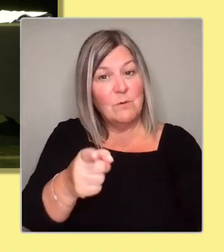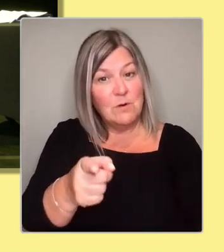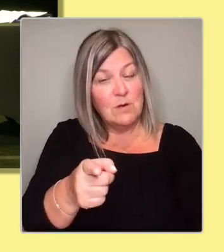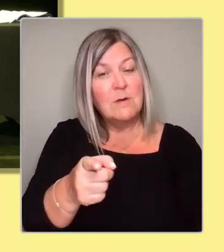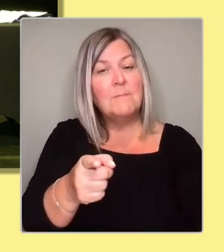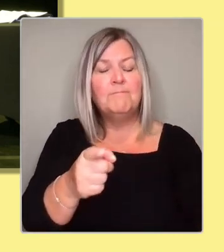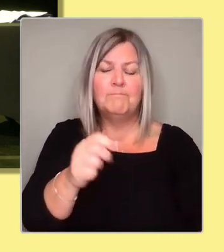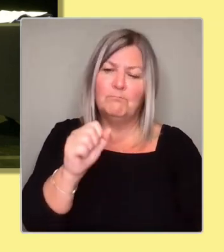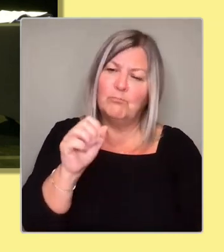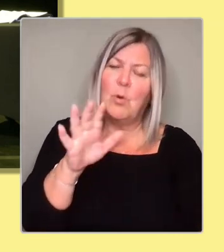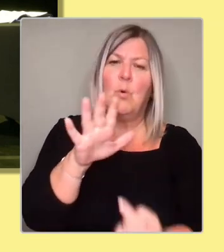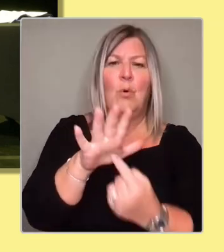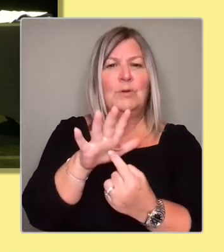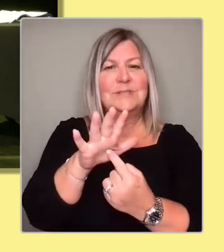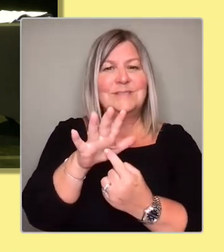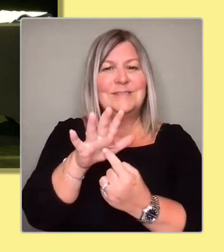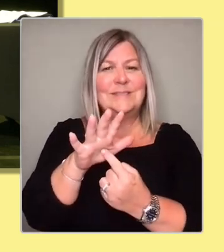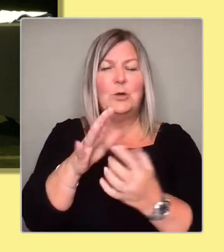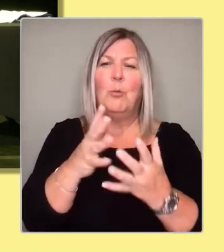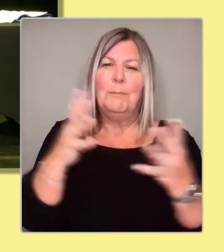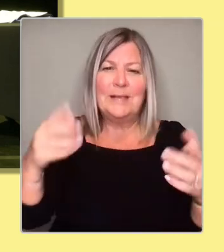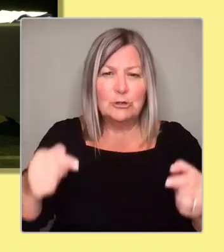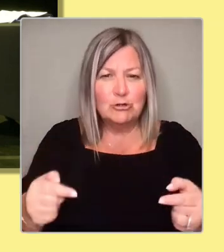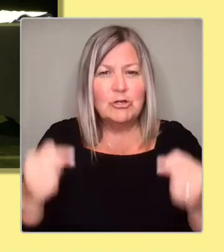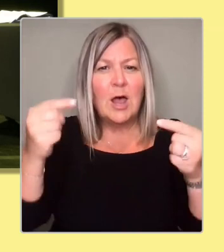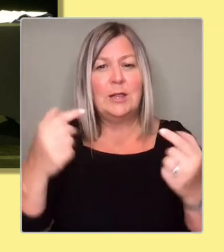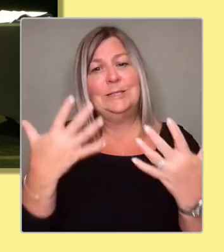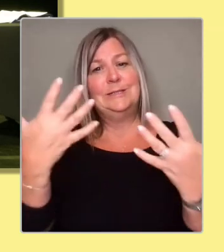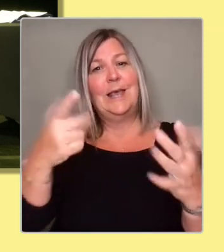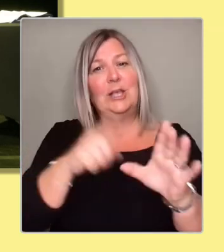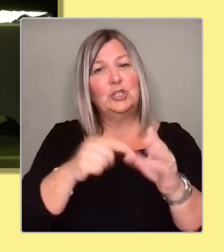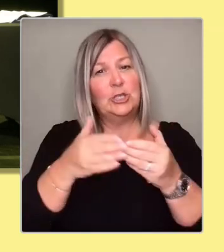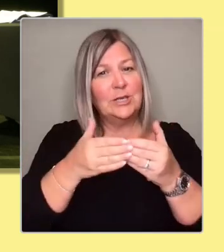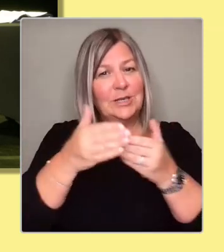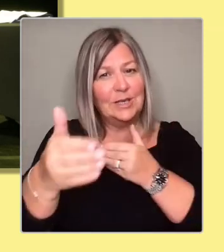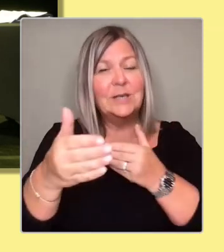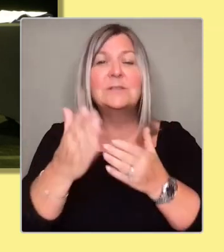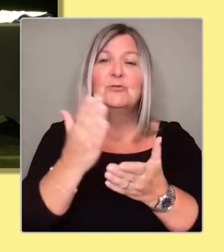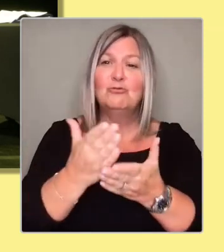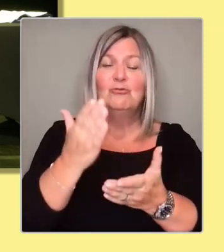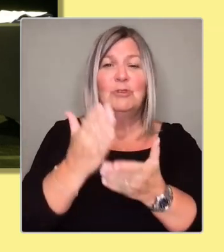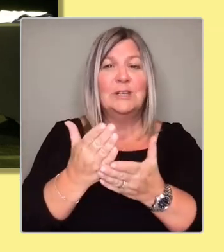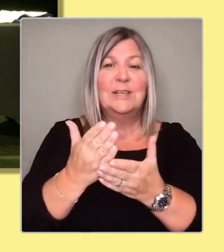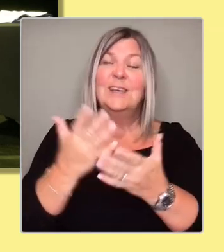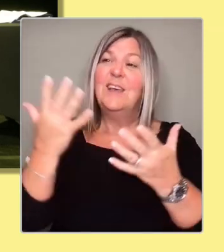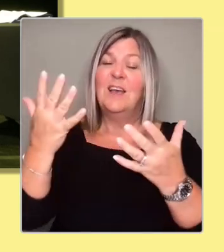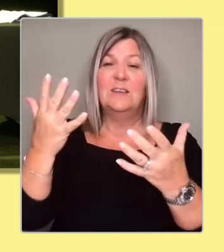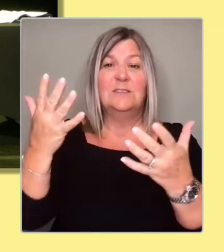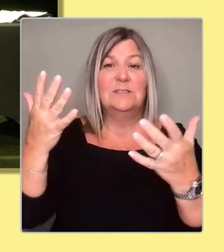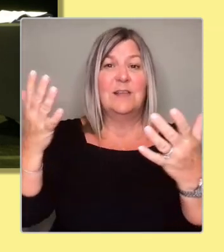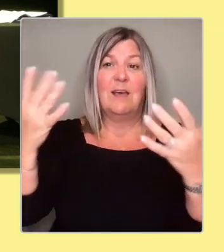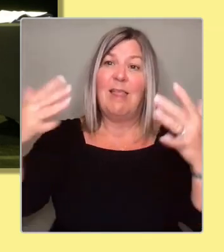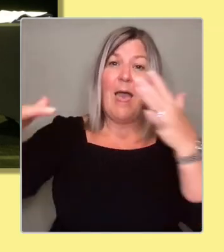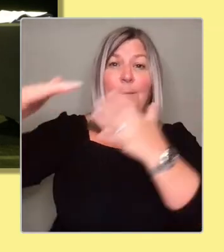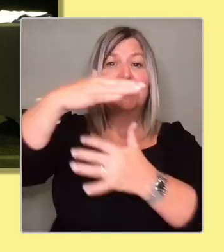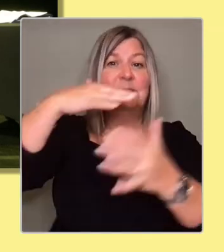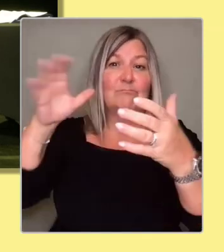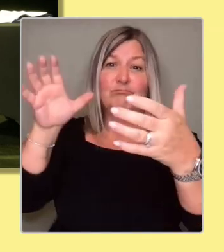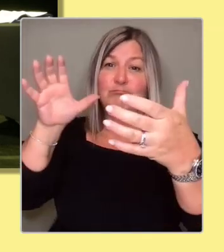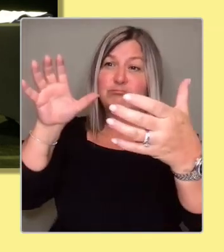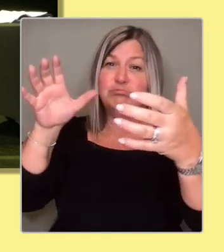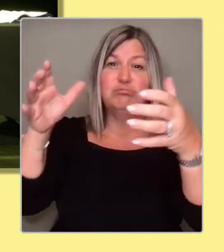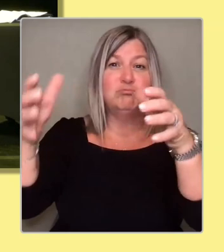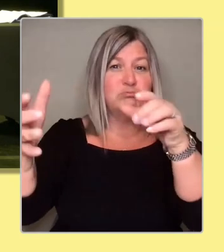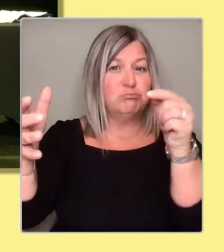challenge in the next 10 years is going to be climate change. So I was just wondering what the candidates' commitment is to